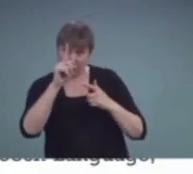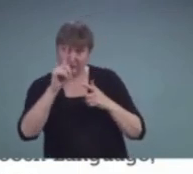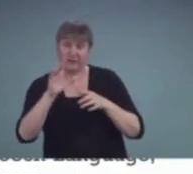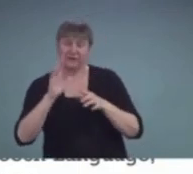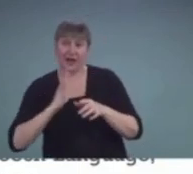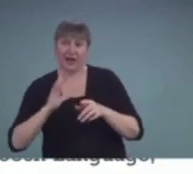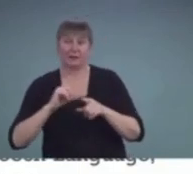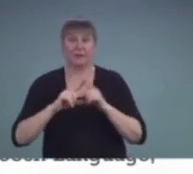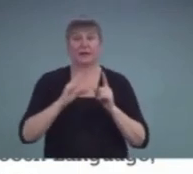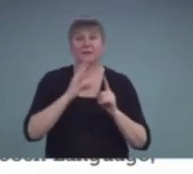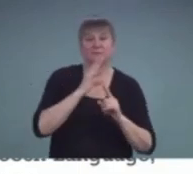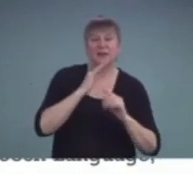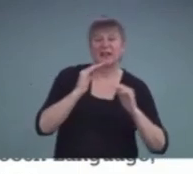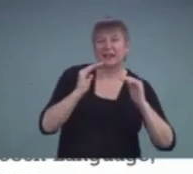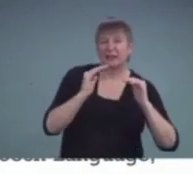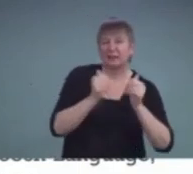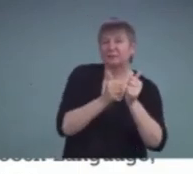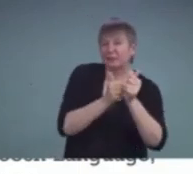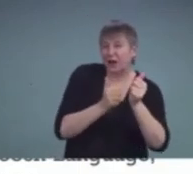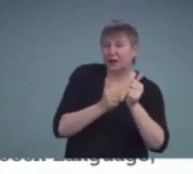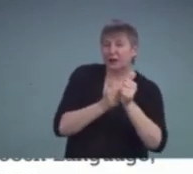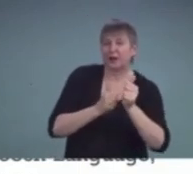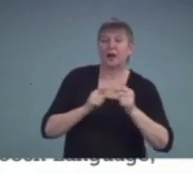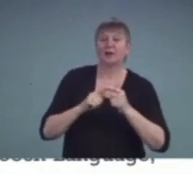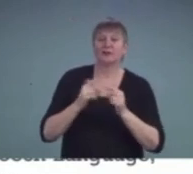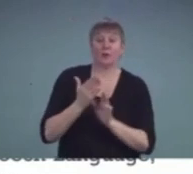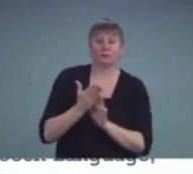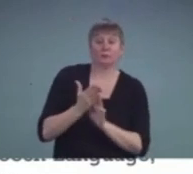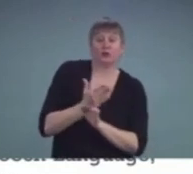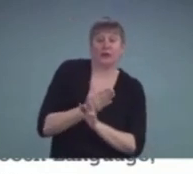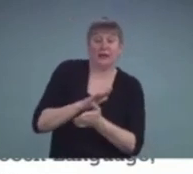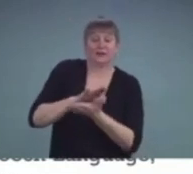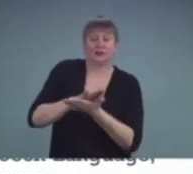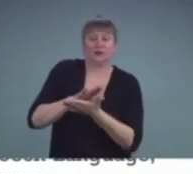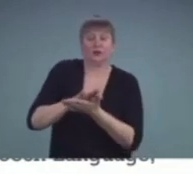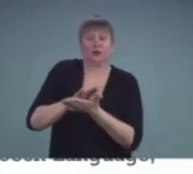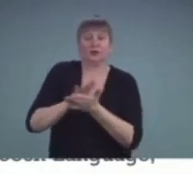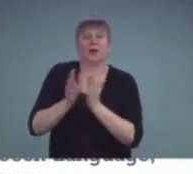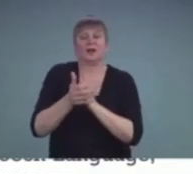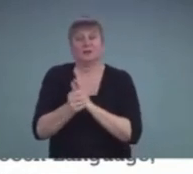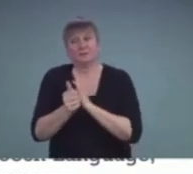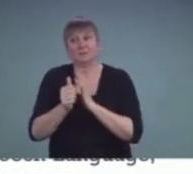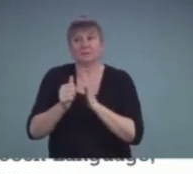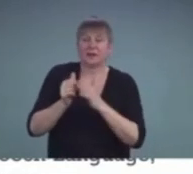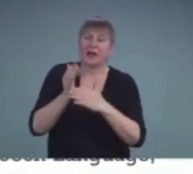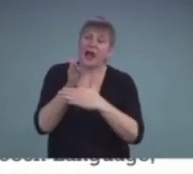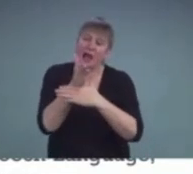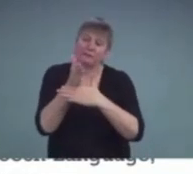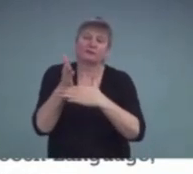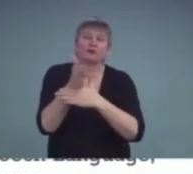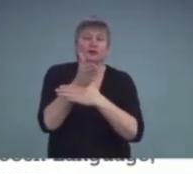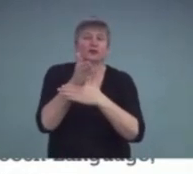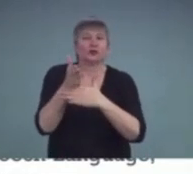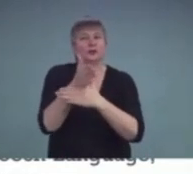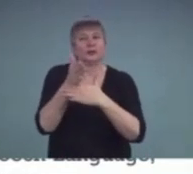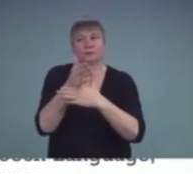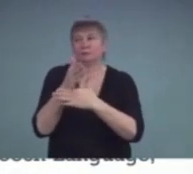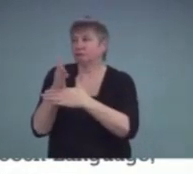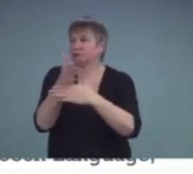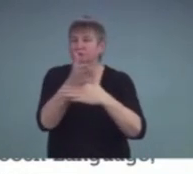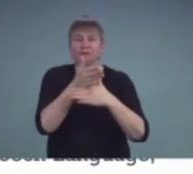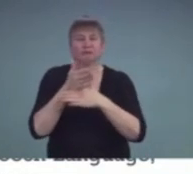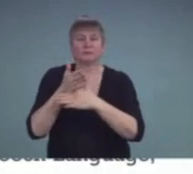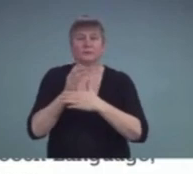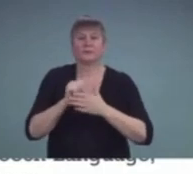and that his pre-academic skills and academic skills were estimated to be in the average range. In the social